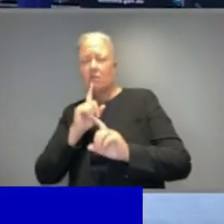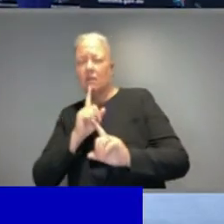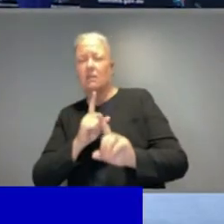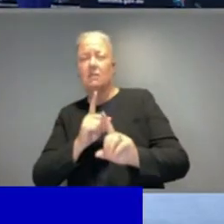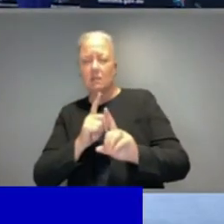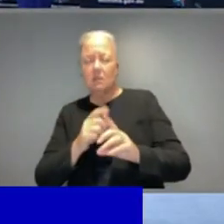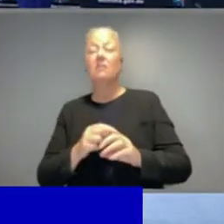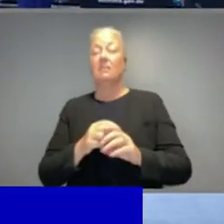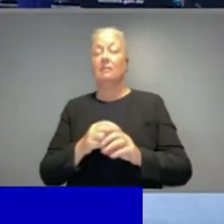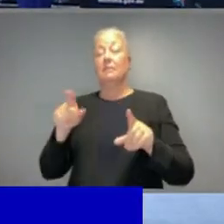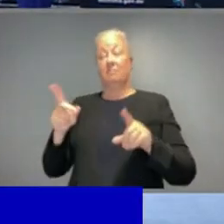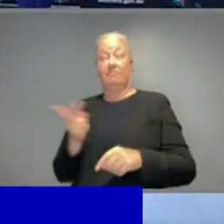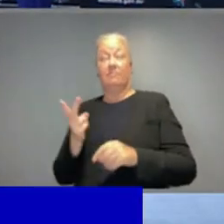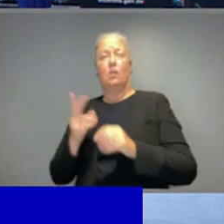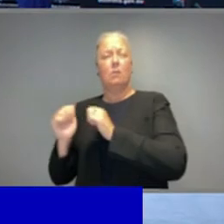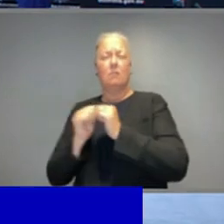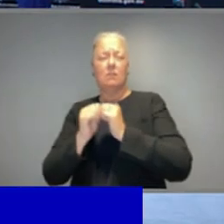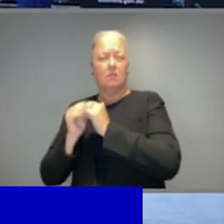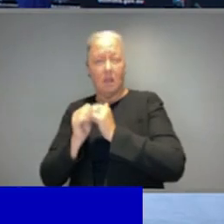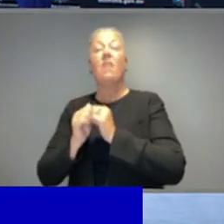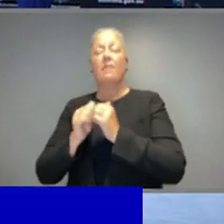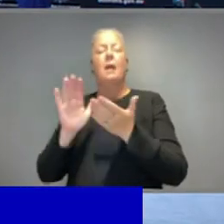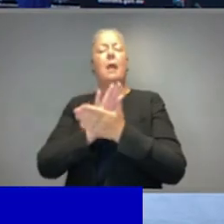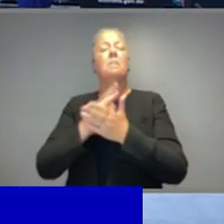advice and work together and then happy to take questions. Jodie.